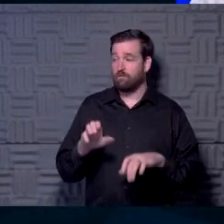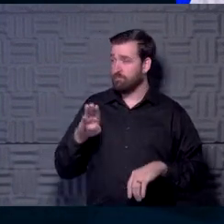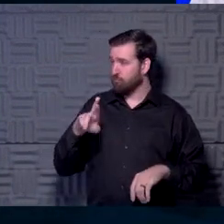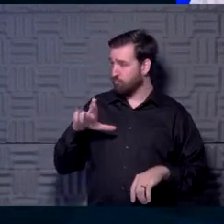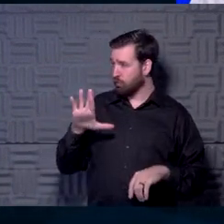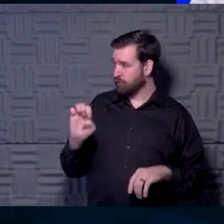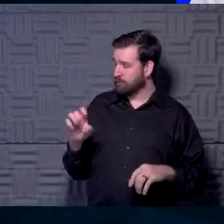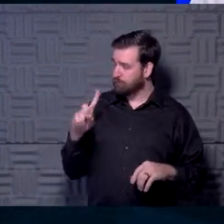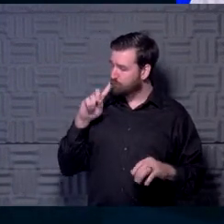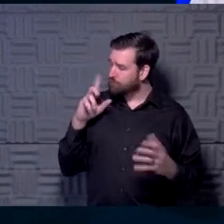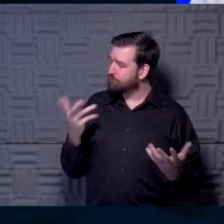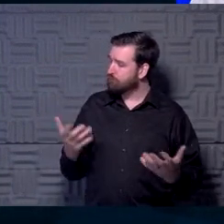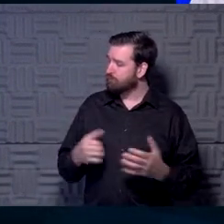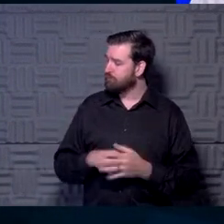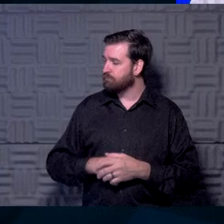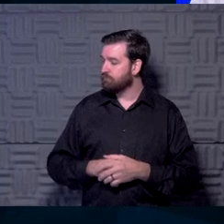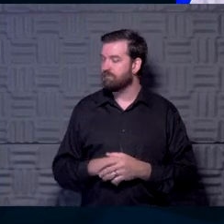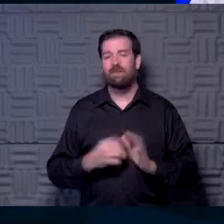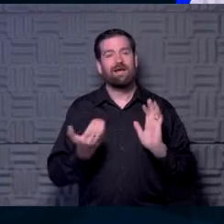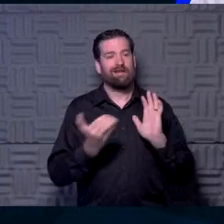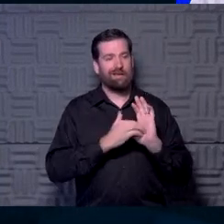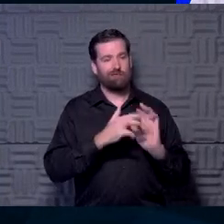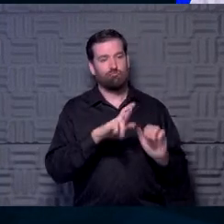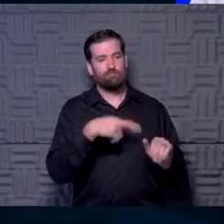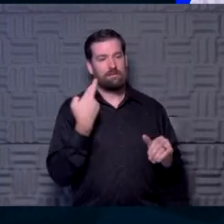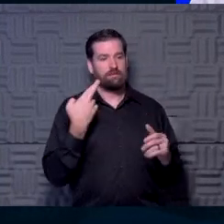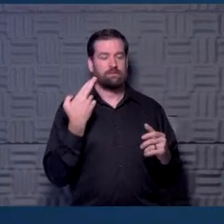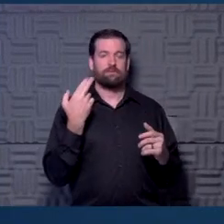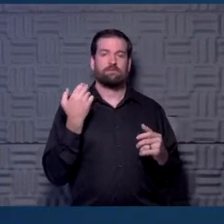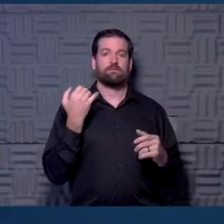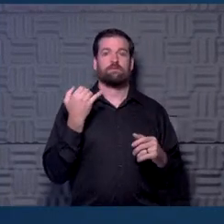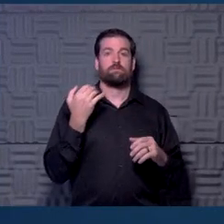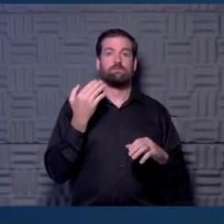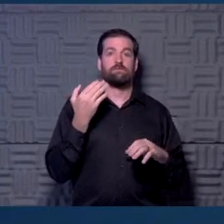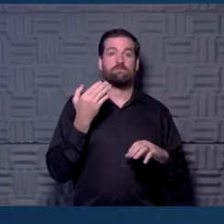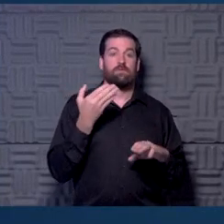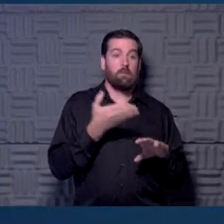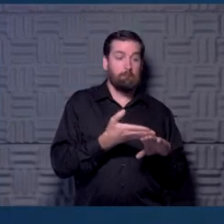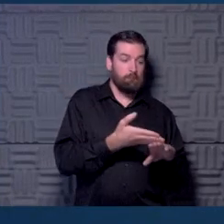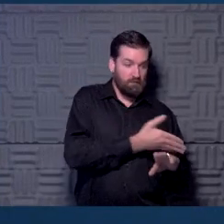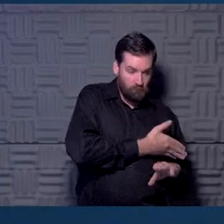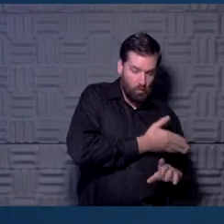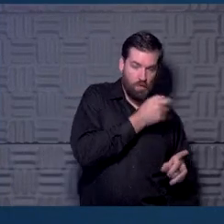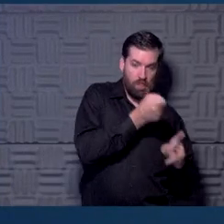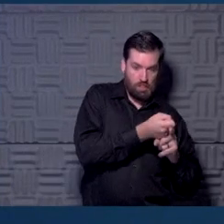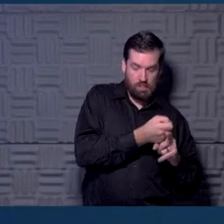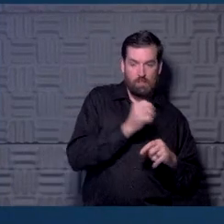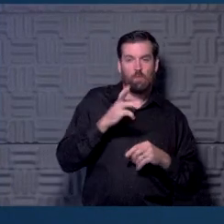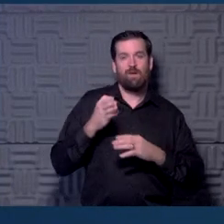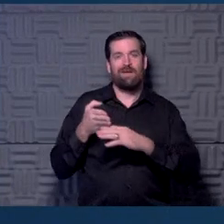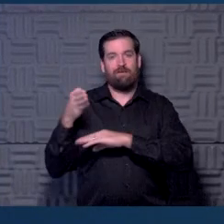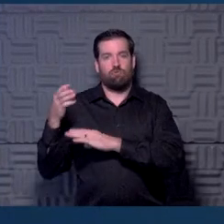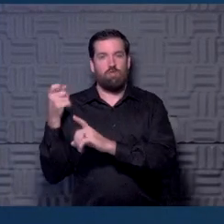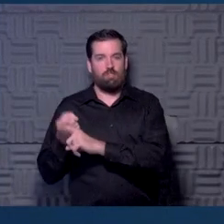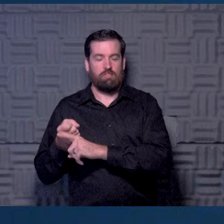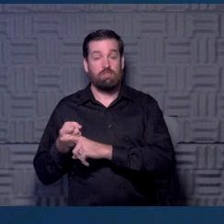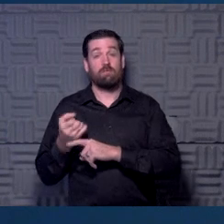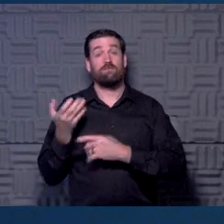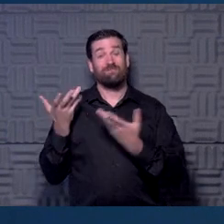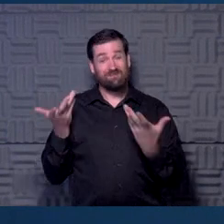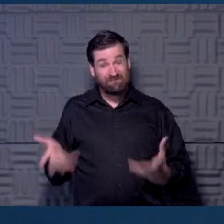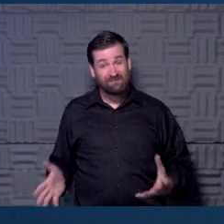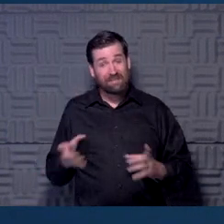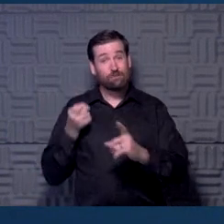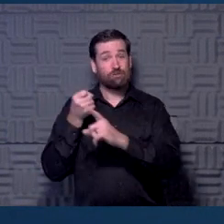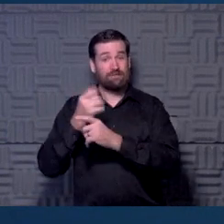Bruce, what do you think? I think, again, the risk is whether it's before you get it or after you get it. I think after you get it, you'd